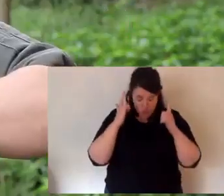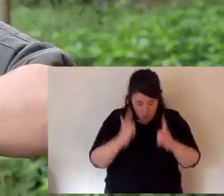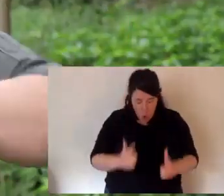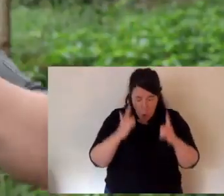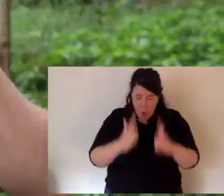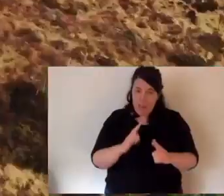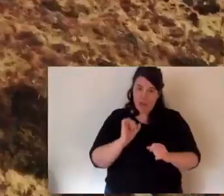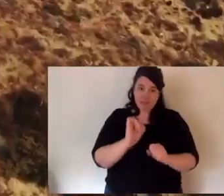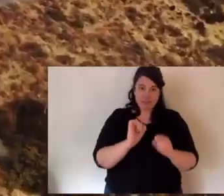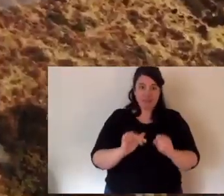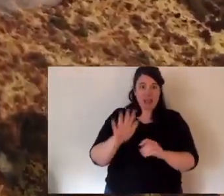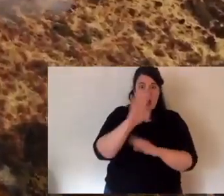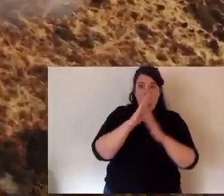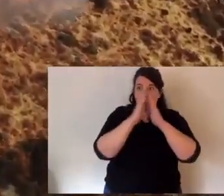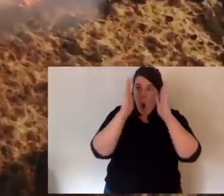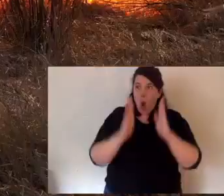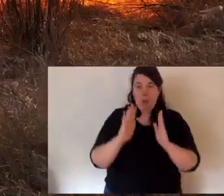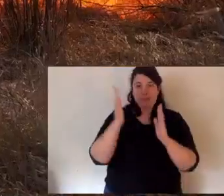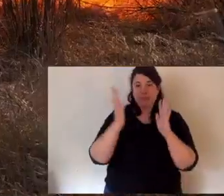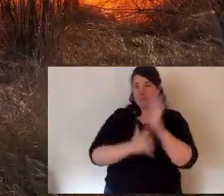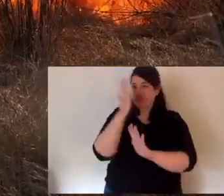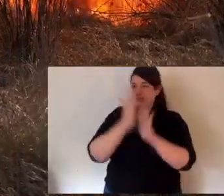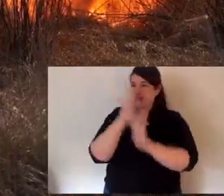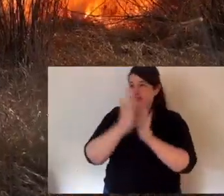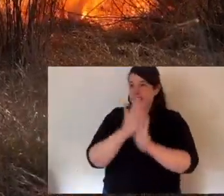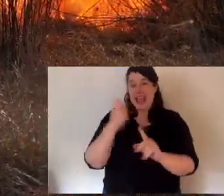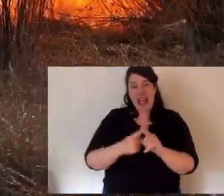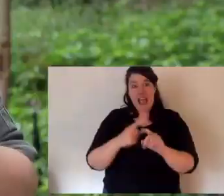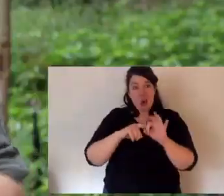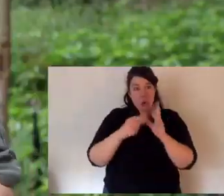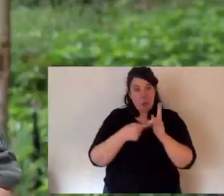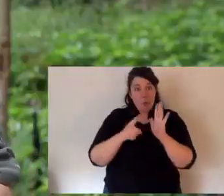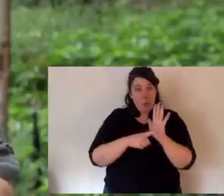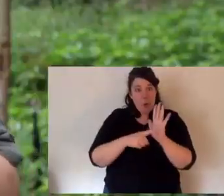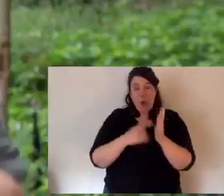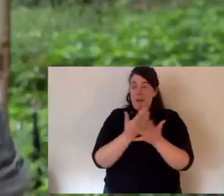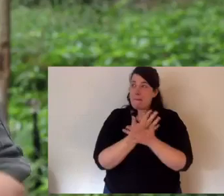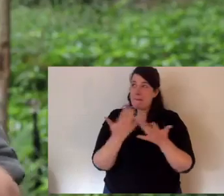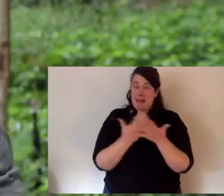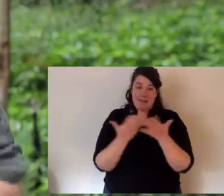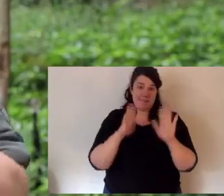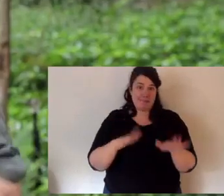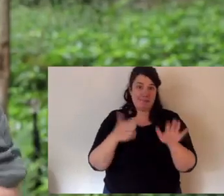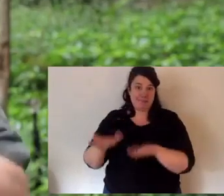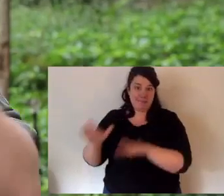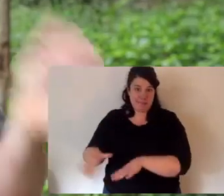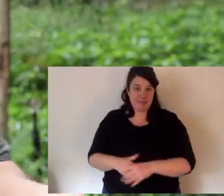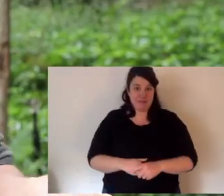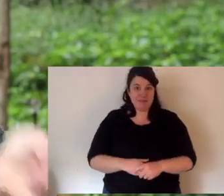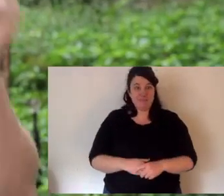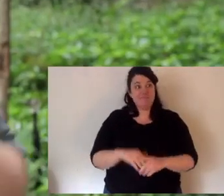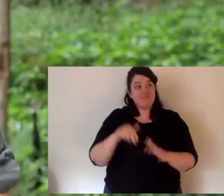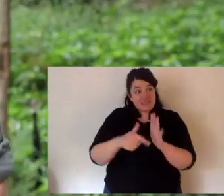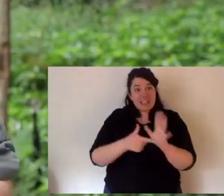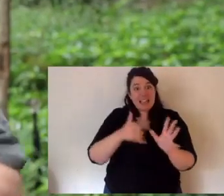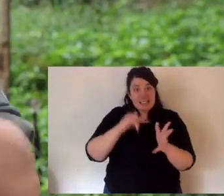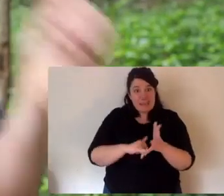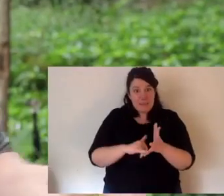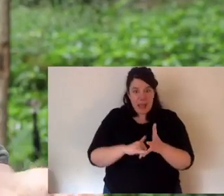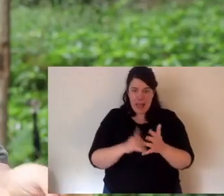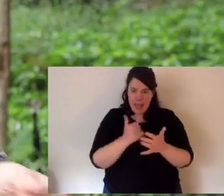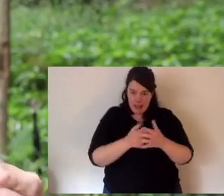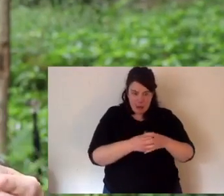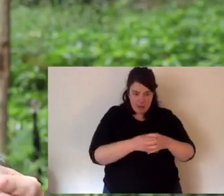decline. The fires that burnt in this last season burnt so much tiger quoll habitat and undoubtedly